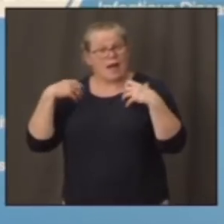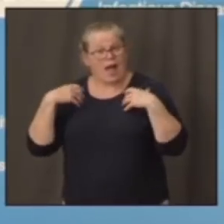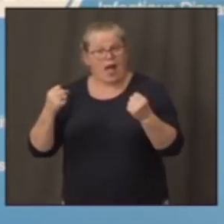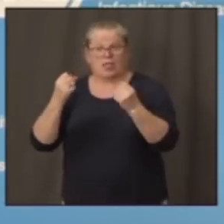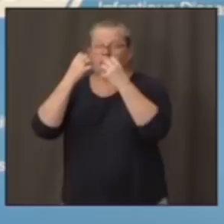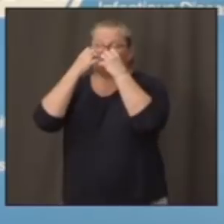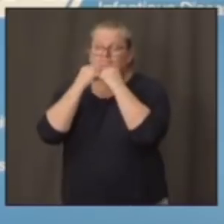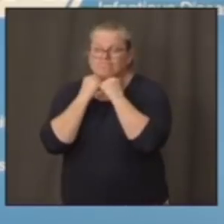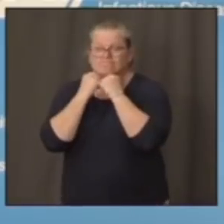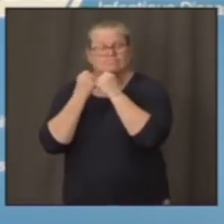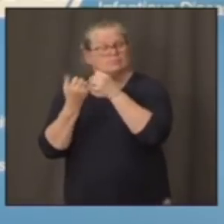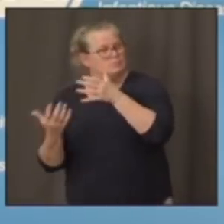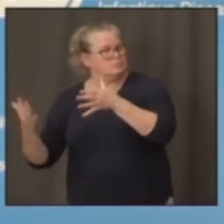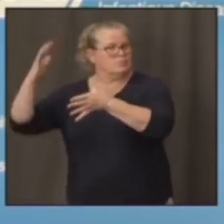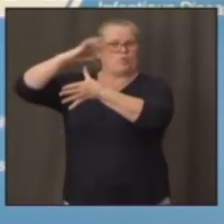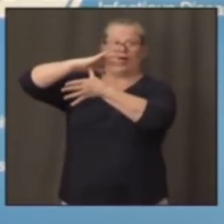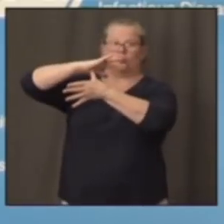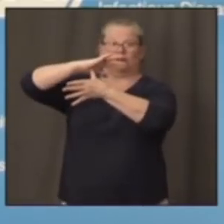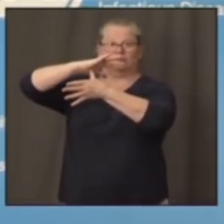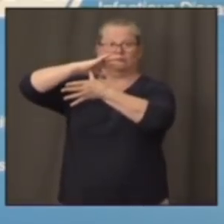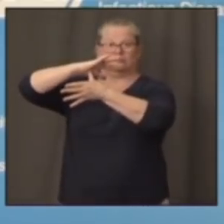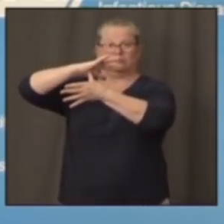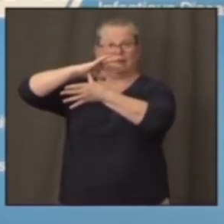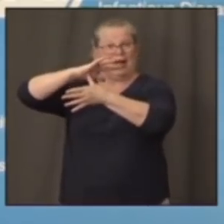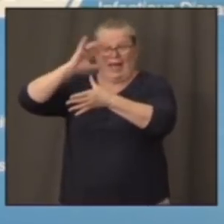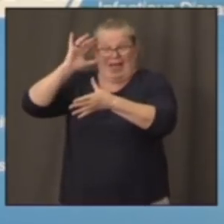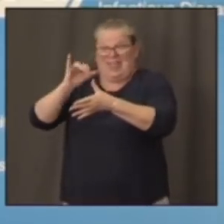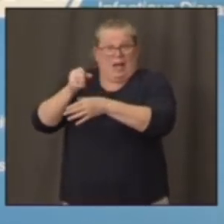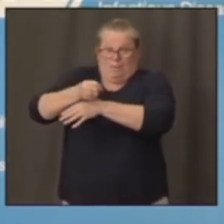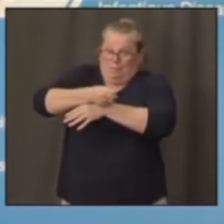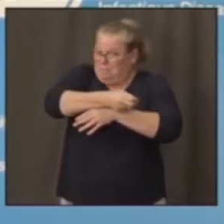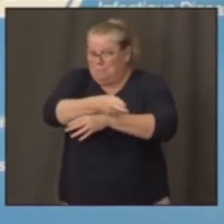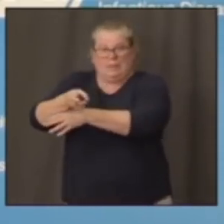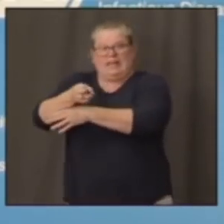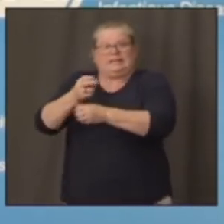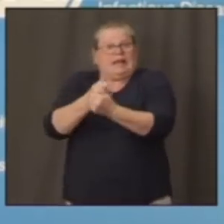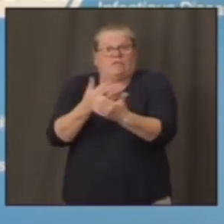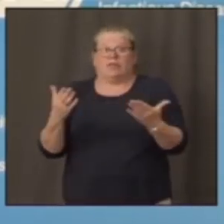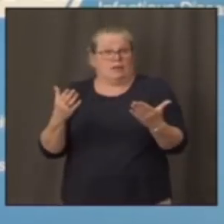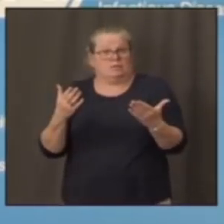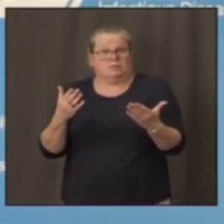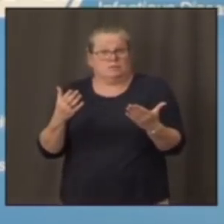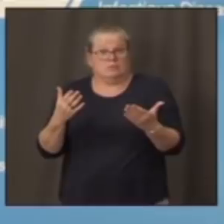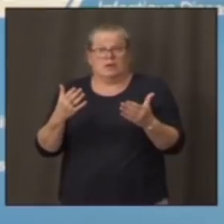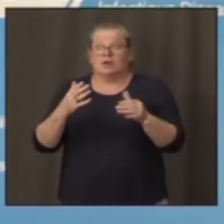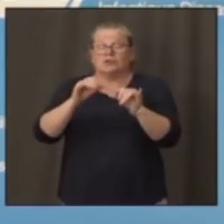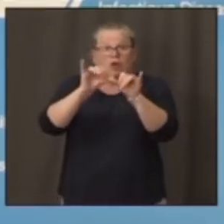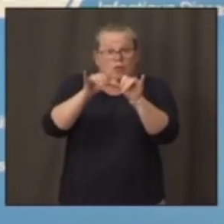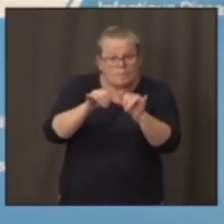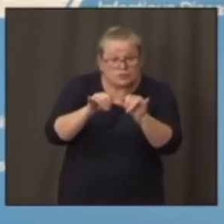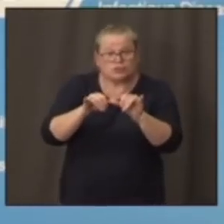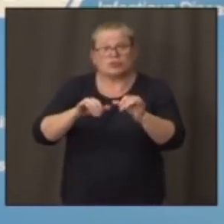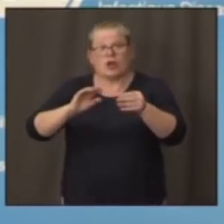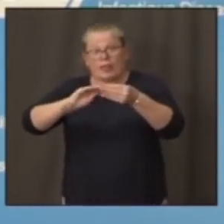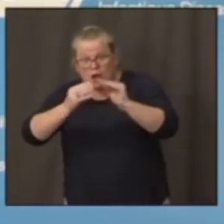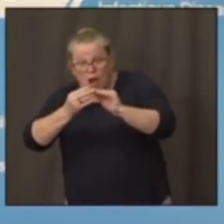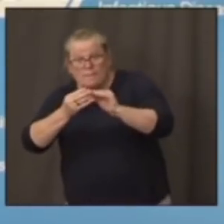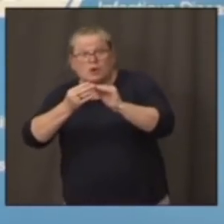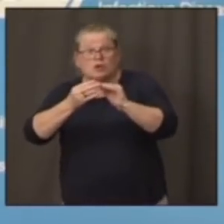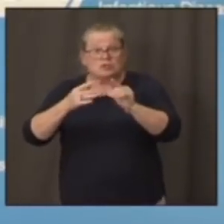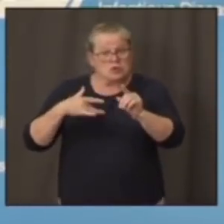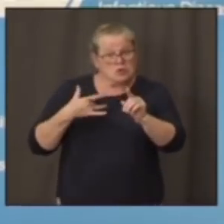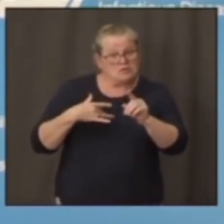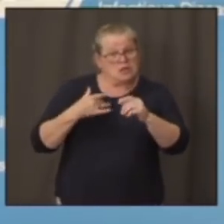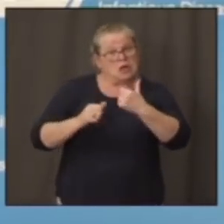important. So if you get to the point where you look at the metrics, you look at the numbers, and you feel the risk is